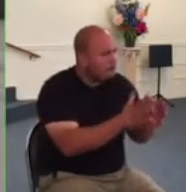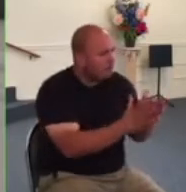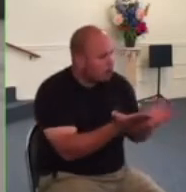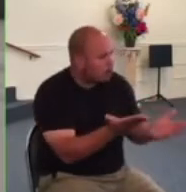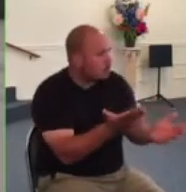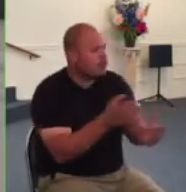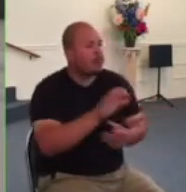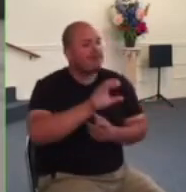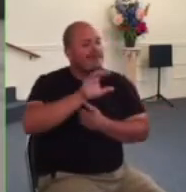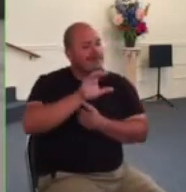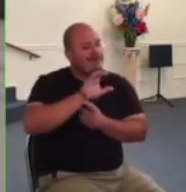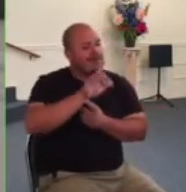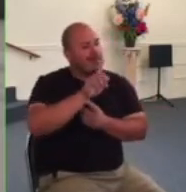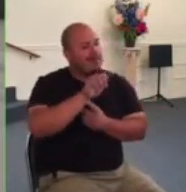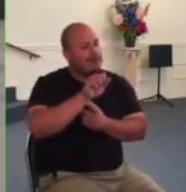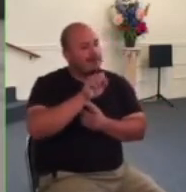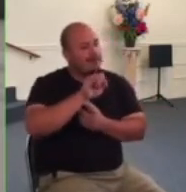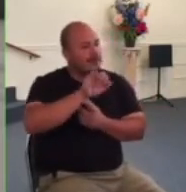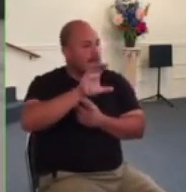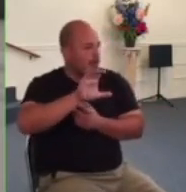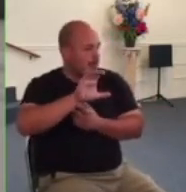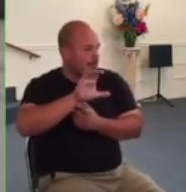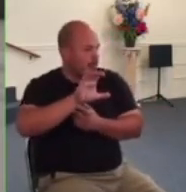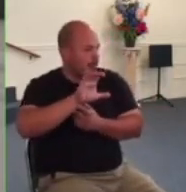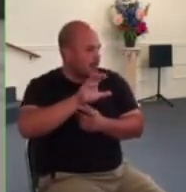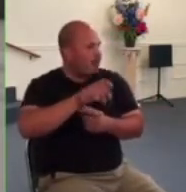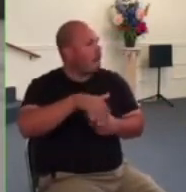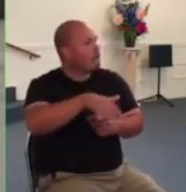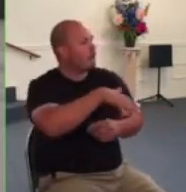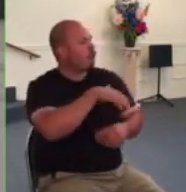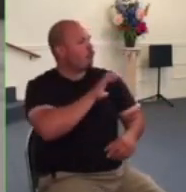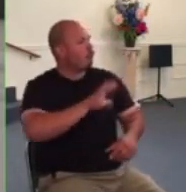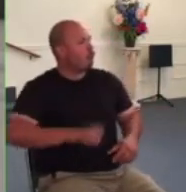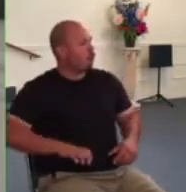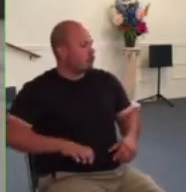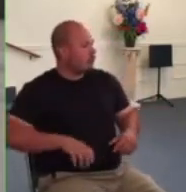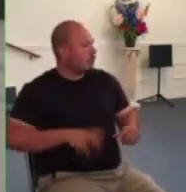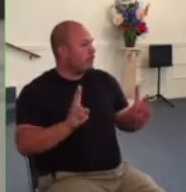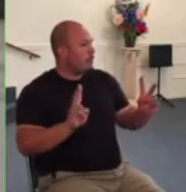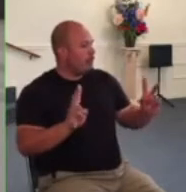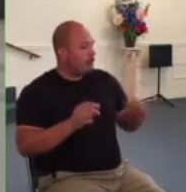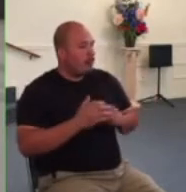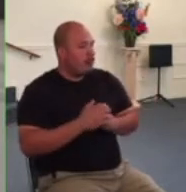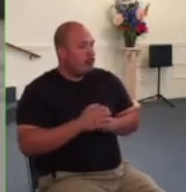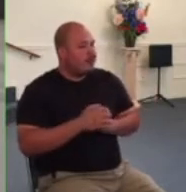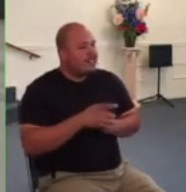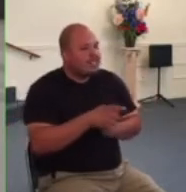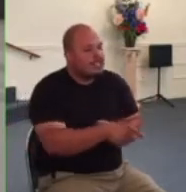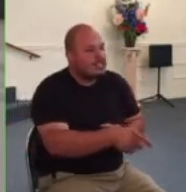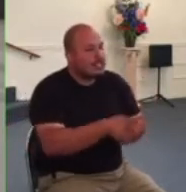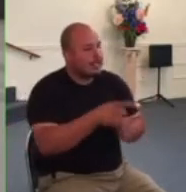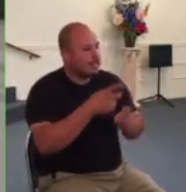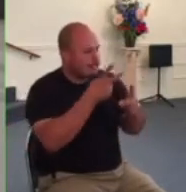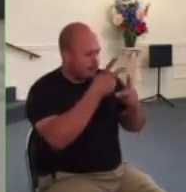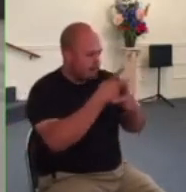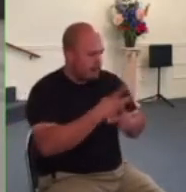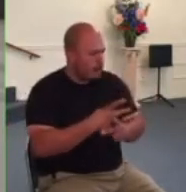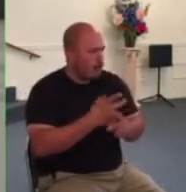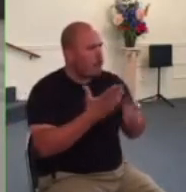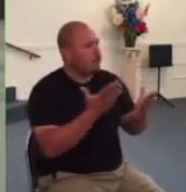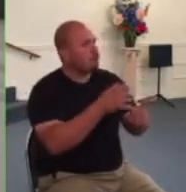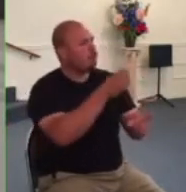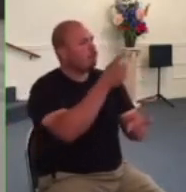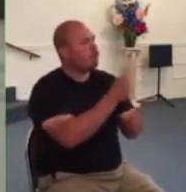because she's so honest in how she describes the difficulty of figuring out what the right thing to do was in each